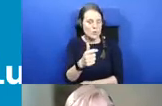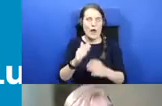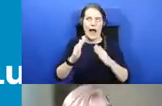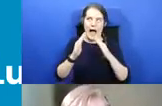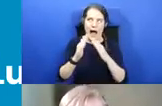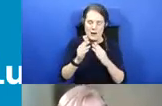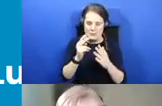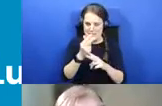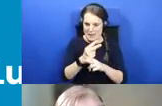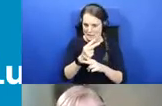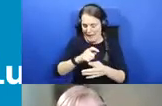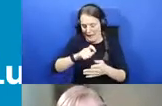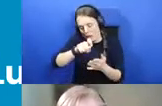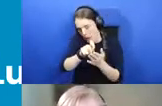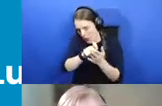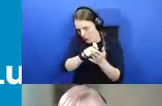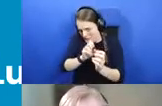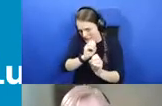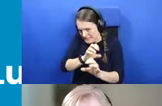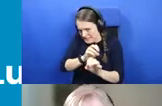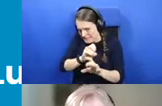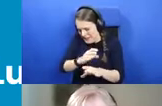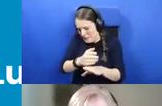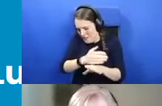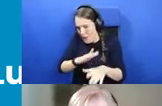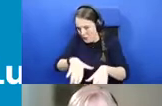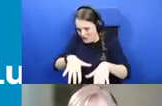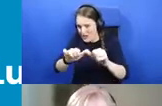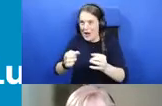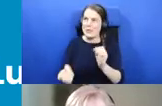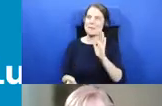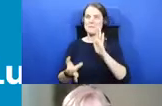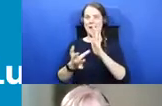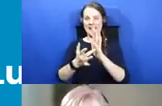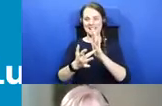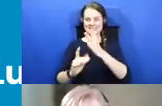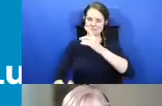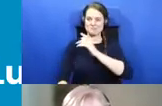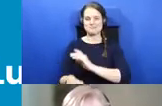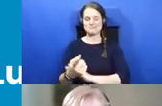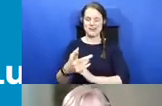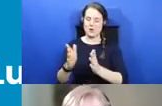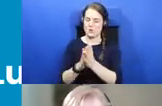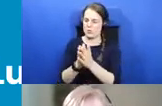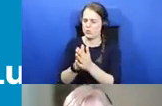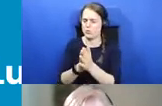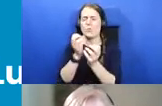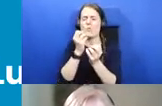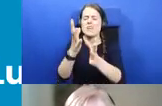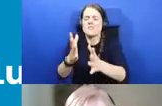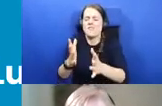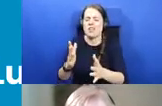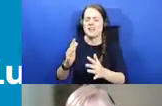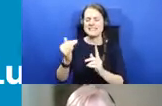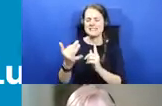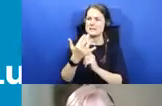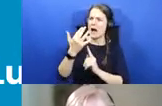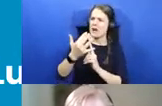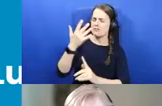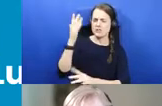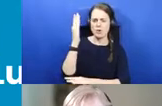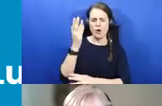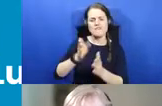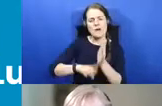notes to begin with so that we can get started on the main business of the evening and look forward to a wonderful and inspiring talk from Dr. Elva Johnson